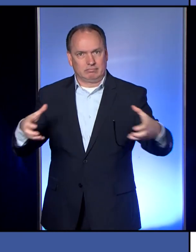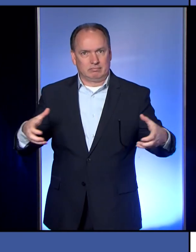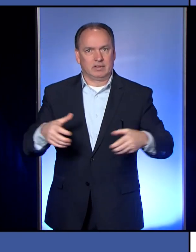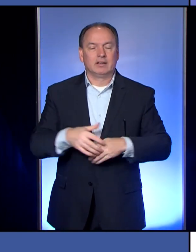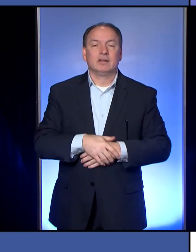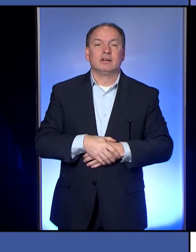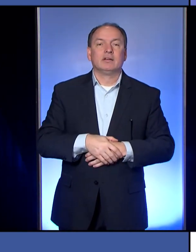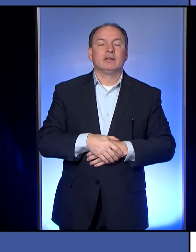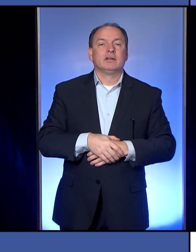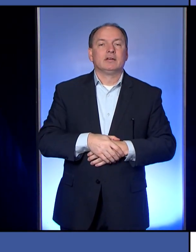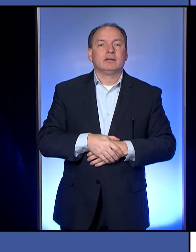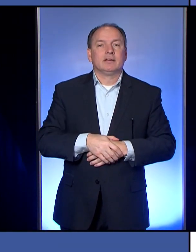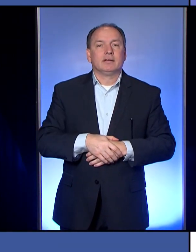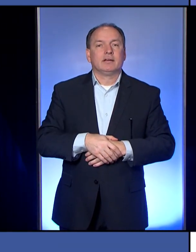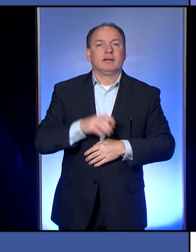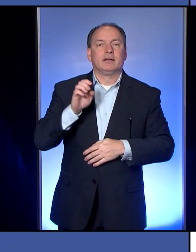Erie Times News?